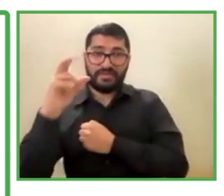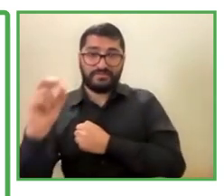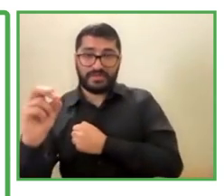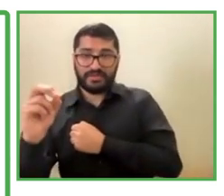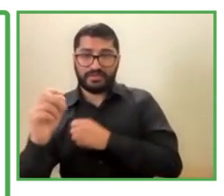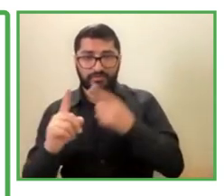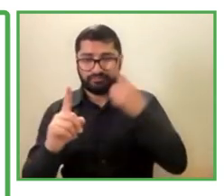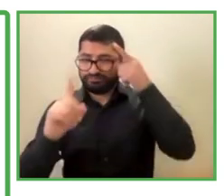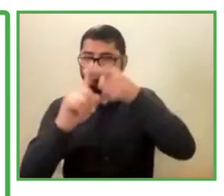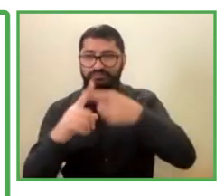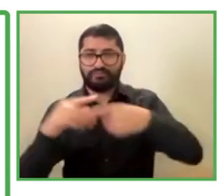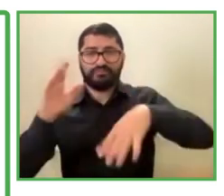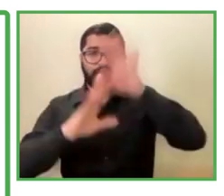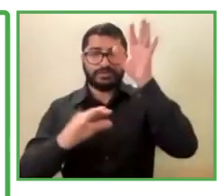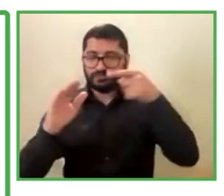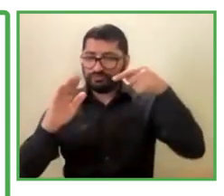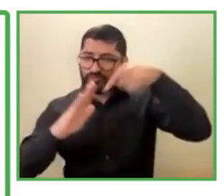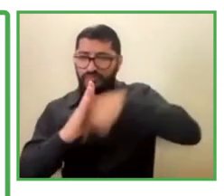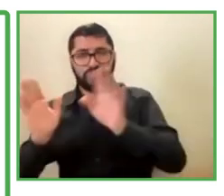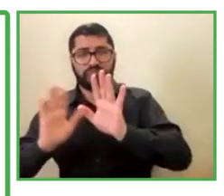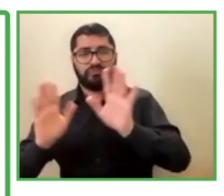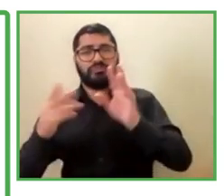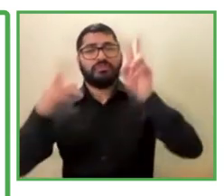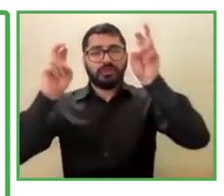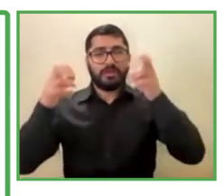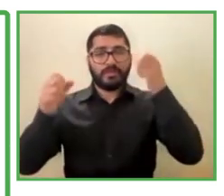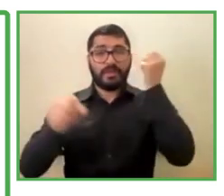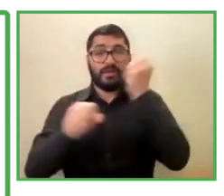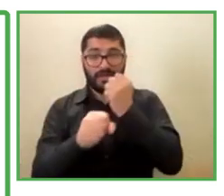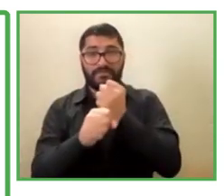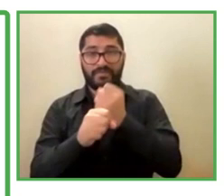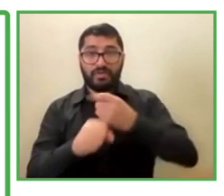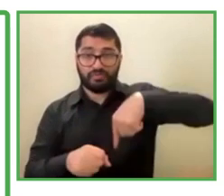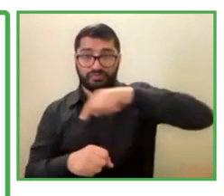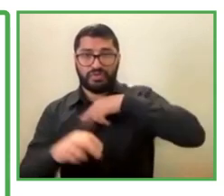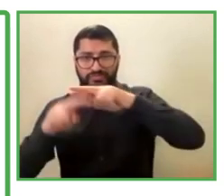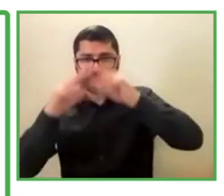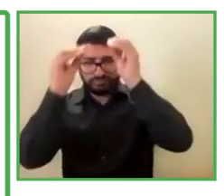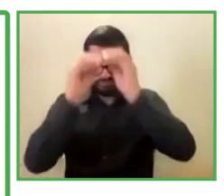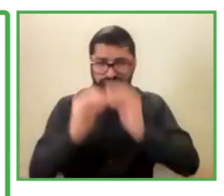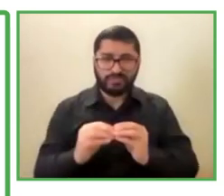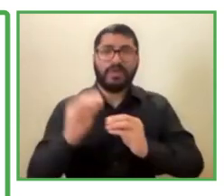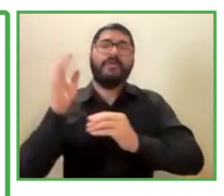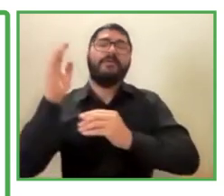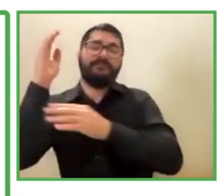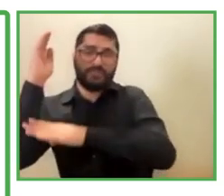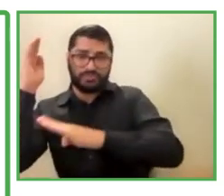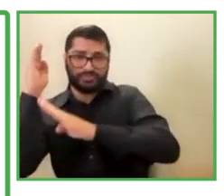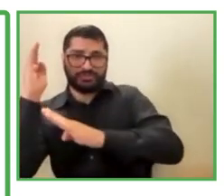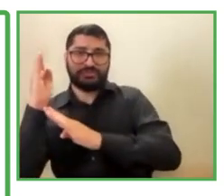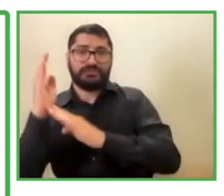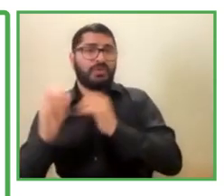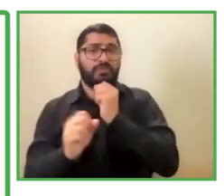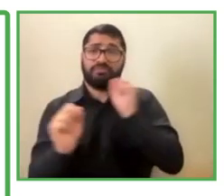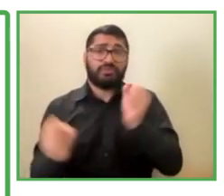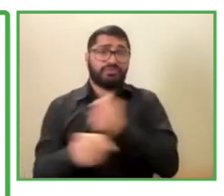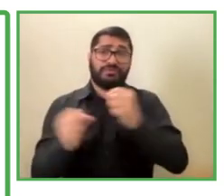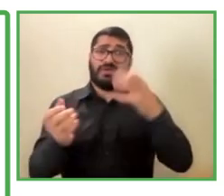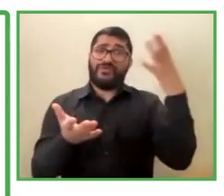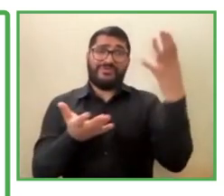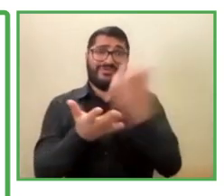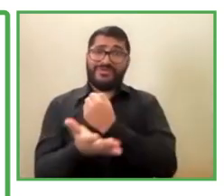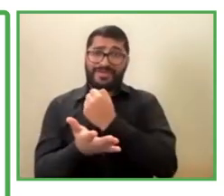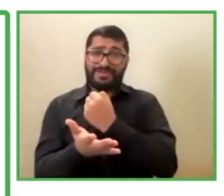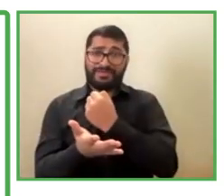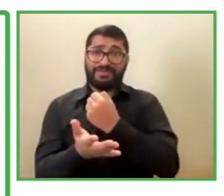Without getting into too much detail. This work. And the work that we perform. As an organization. Wouldn't. possible. Without.